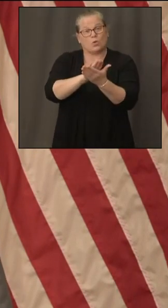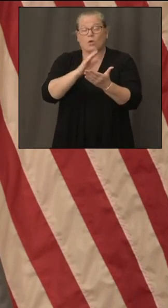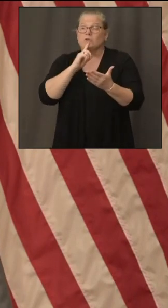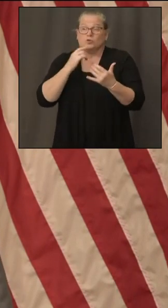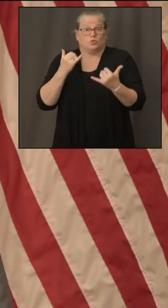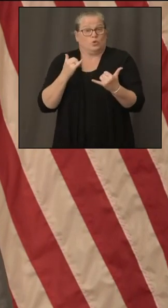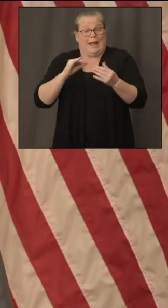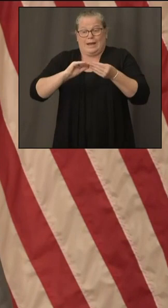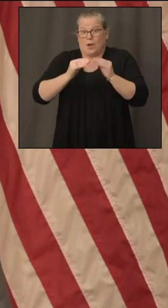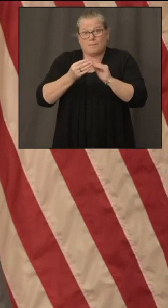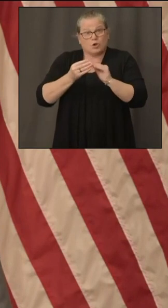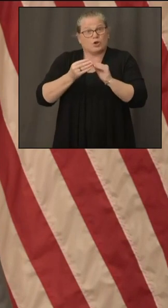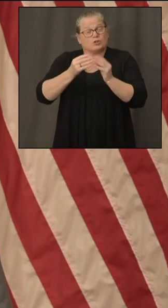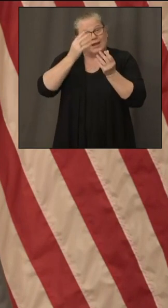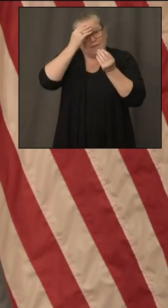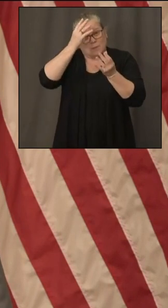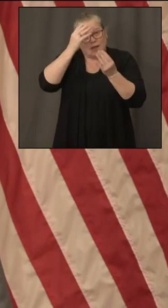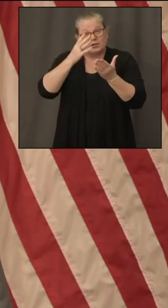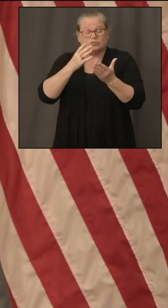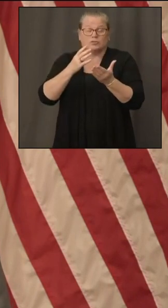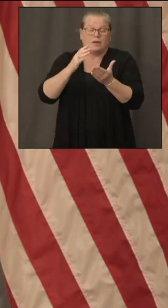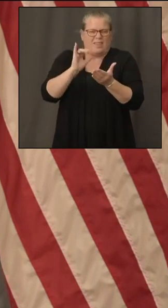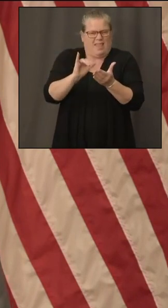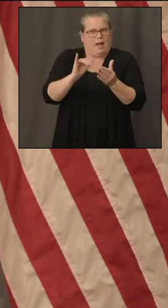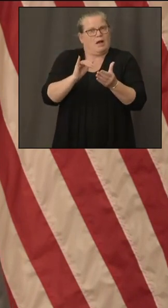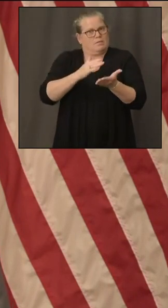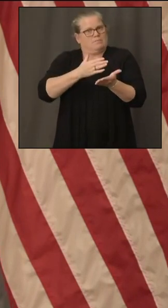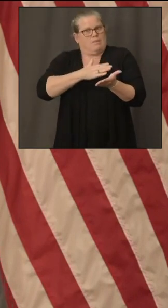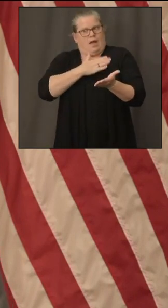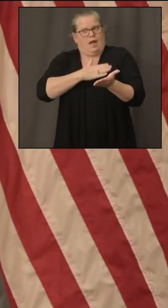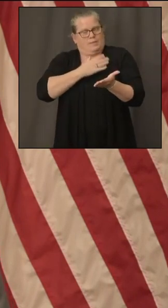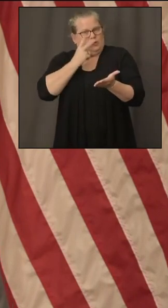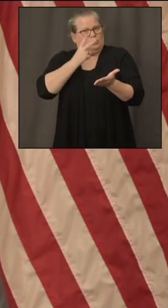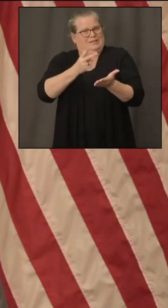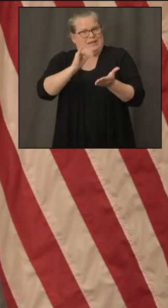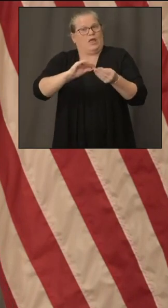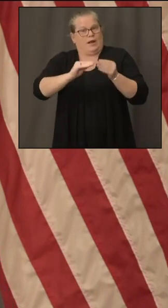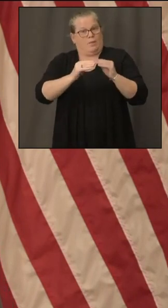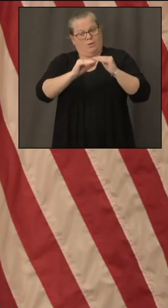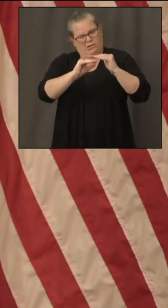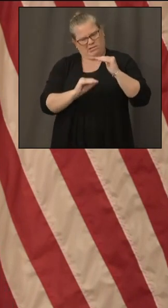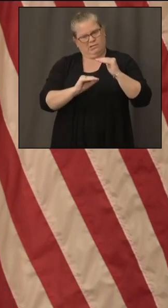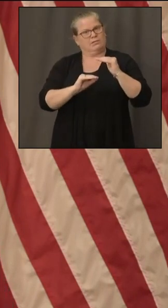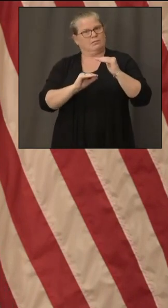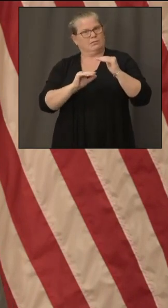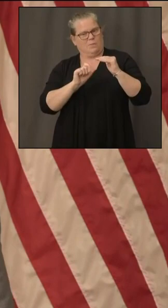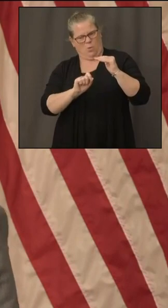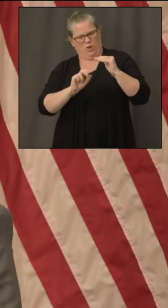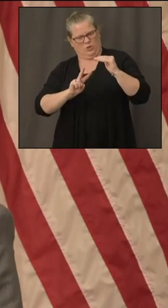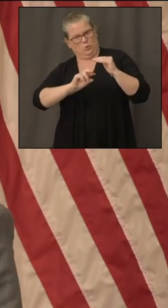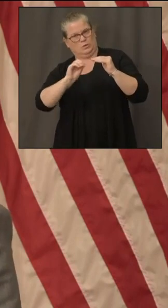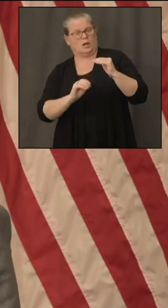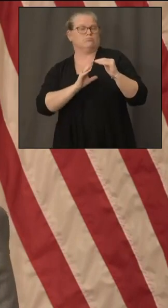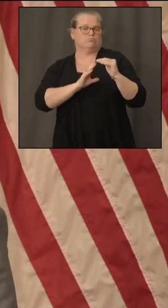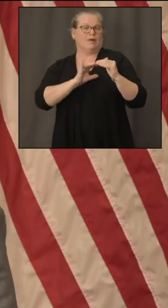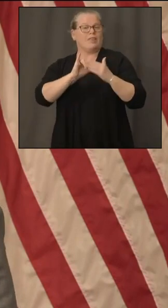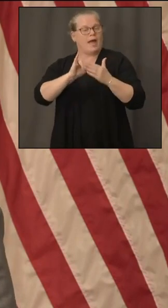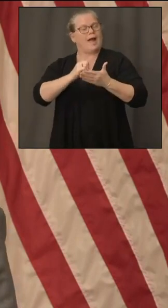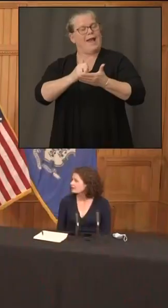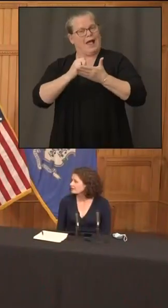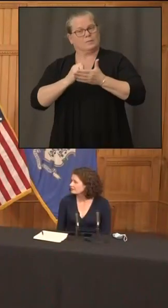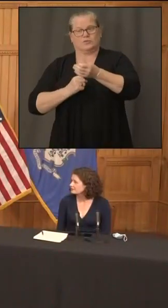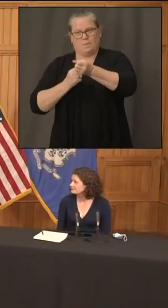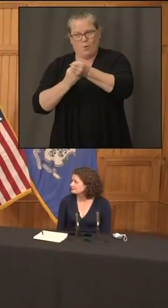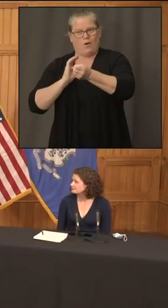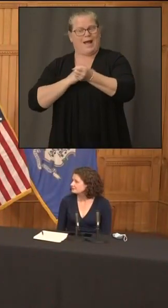from today and i think that just supports the the work of our districts to get students in in person and mcgill i think you